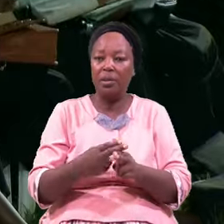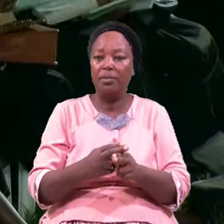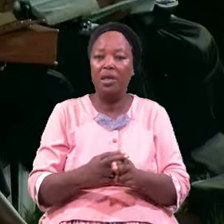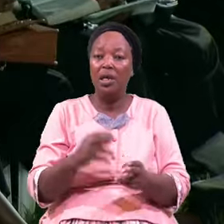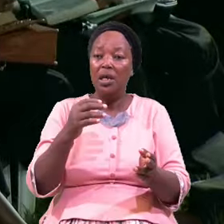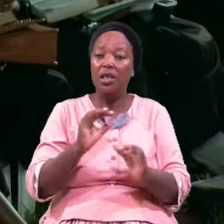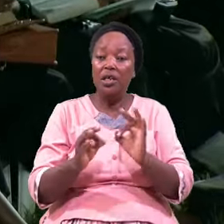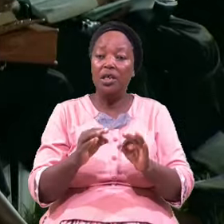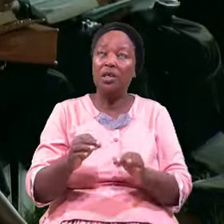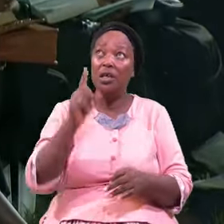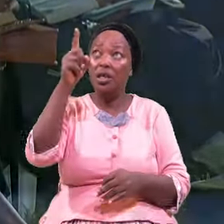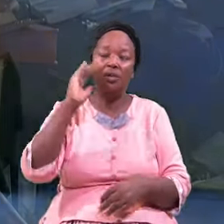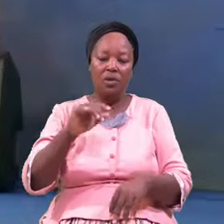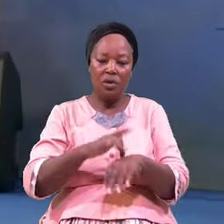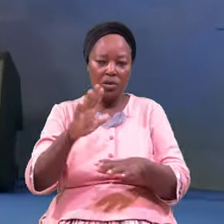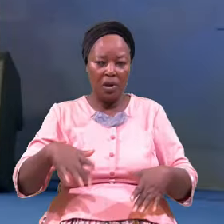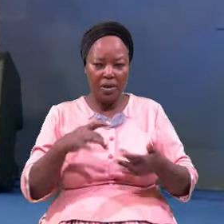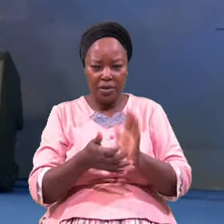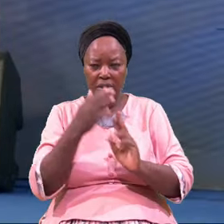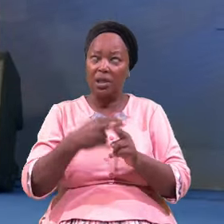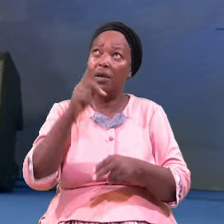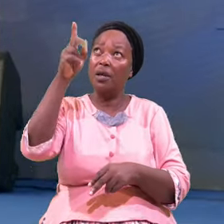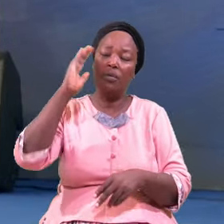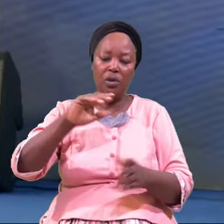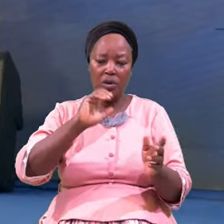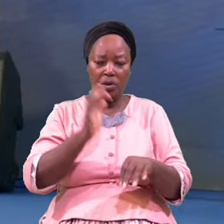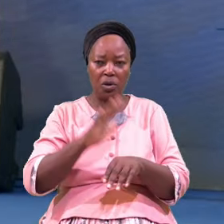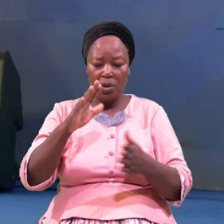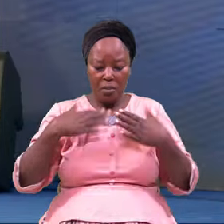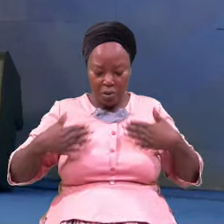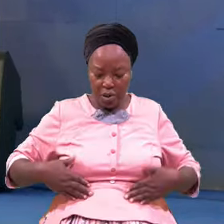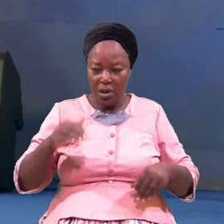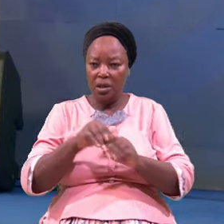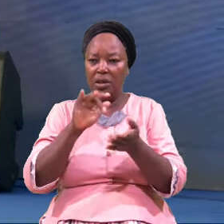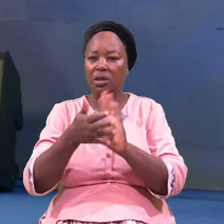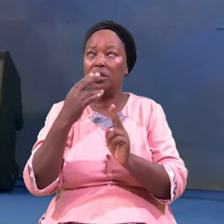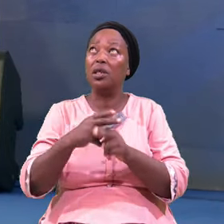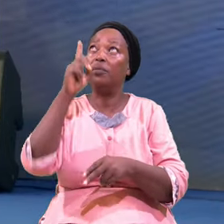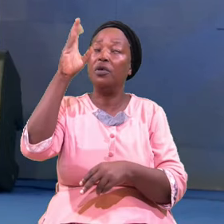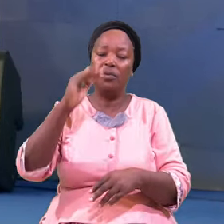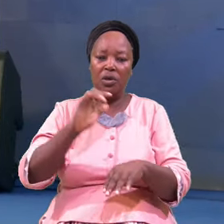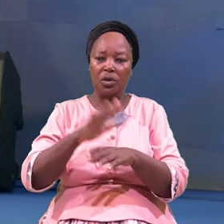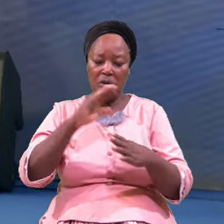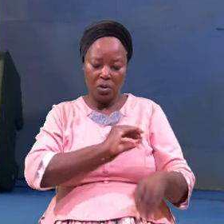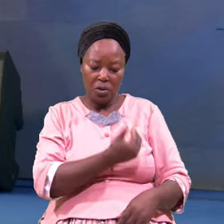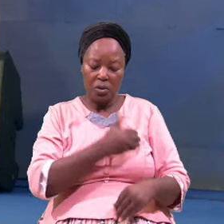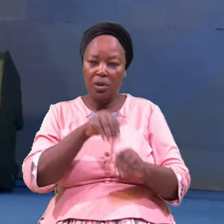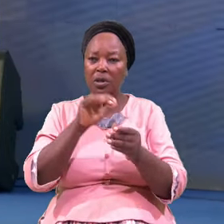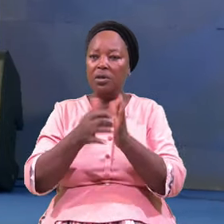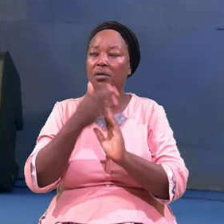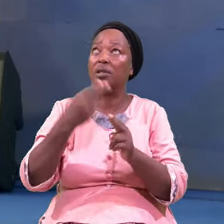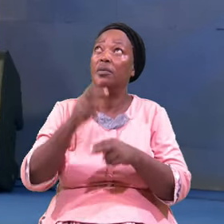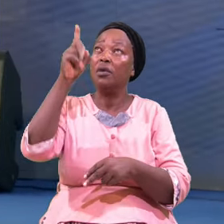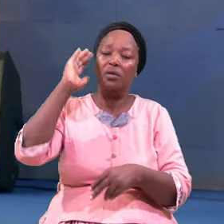touch your life It will touch your body It will touch your soul It will